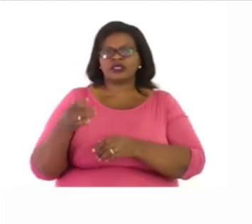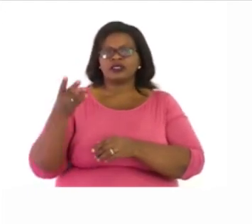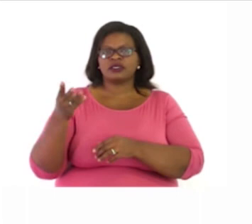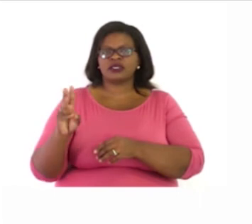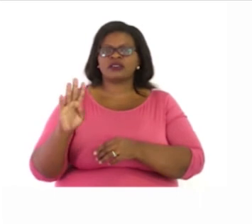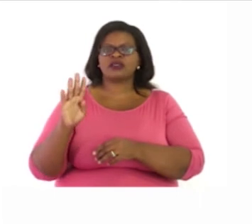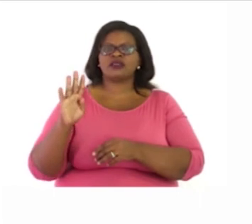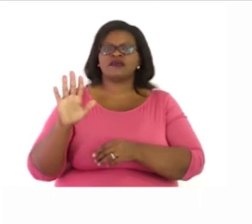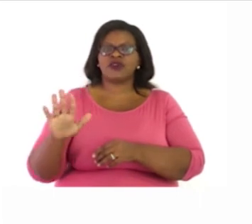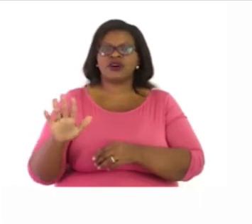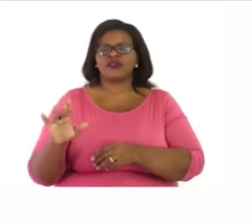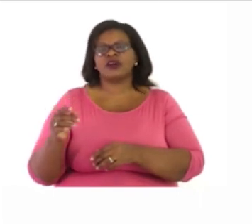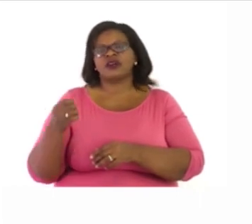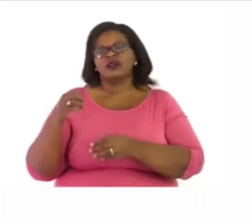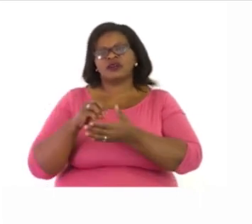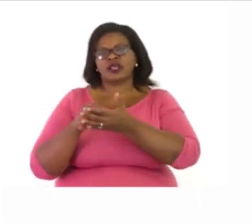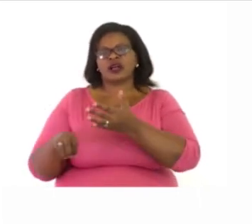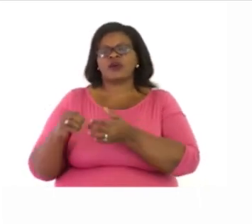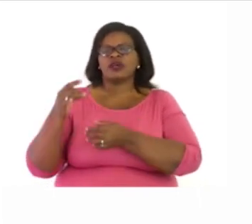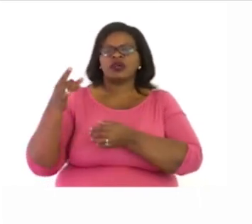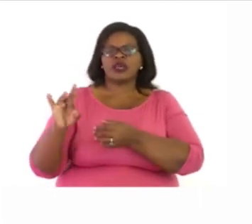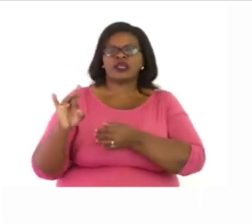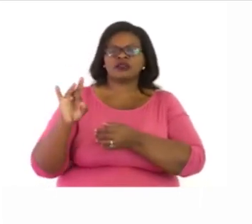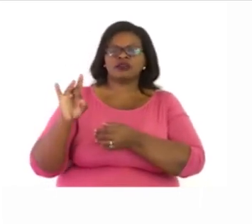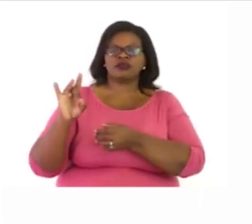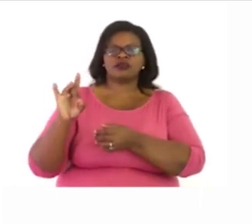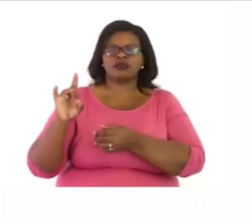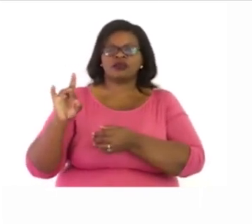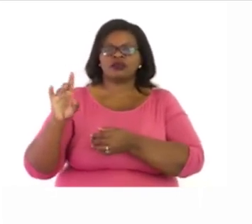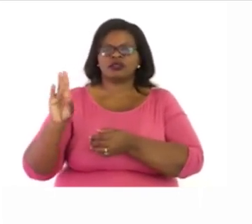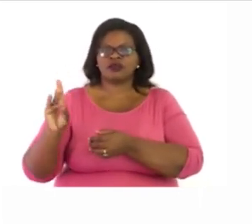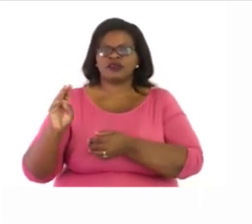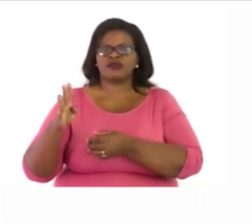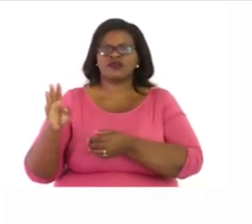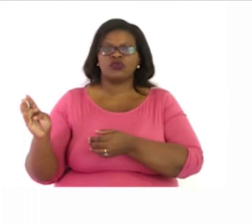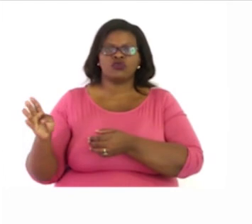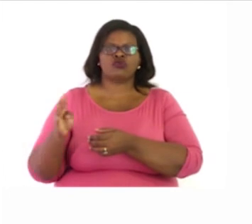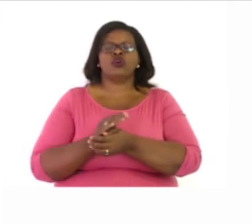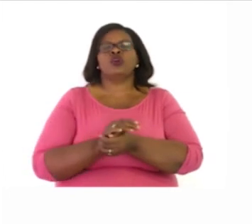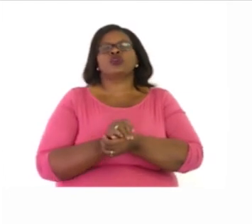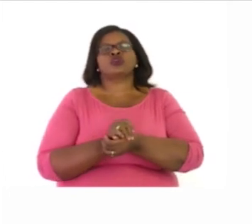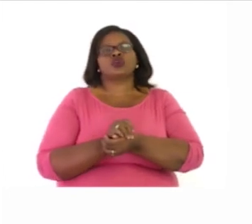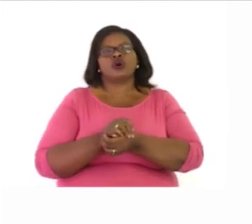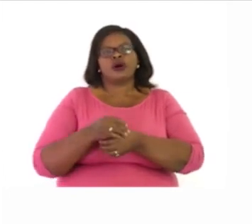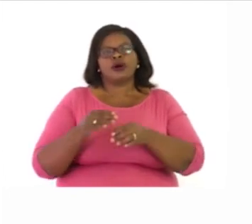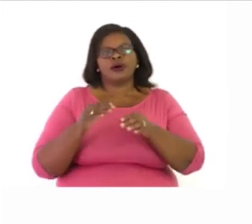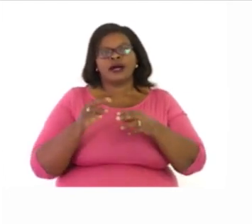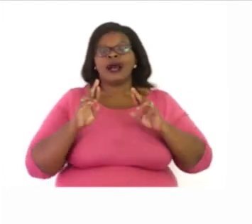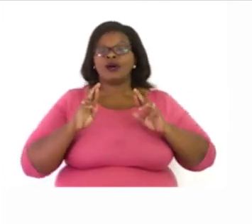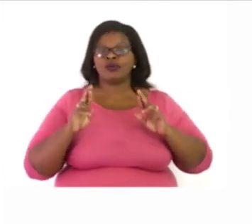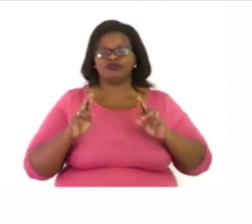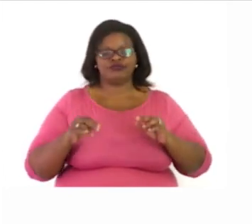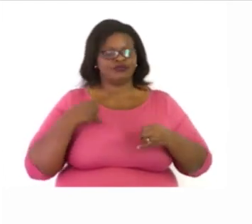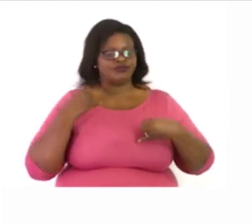So, guys, do this activity. I really hope that you will enjoy it. And then on the last page